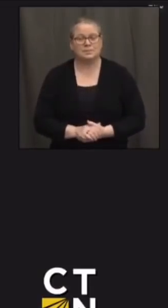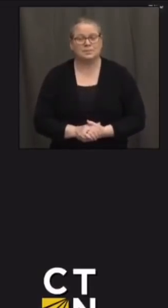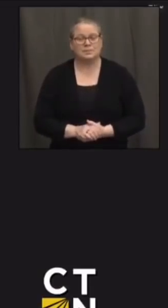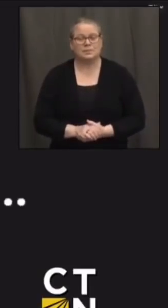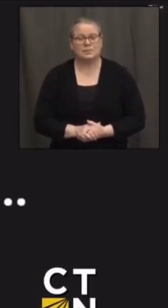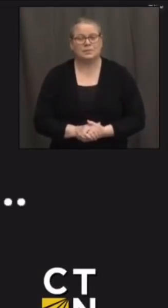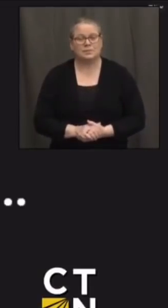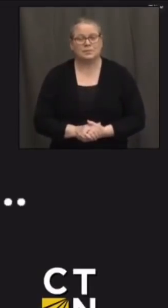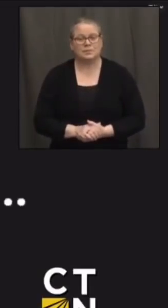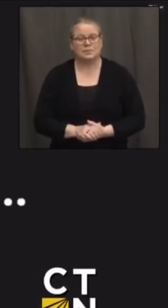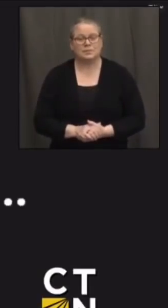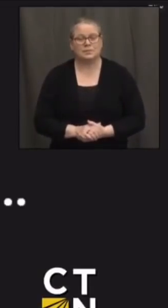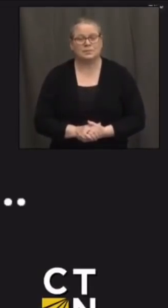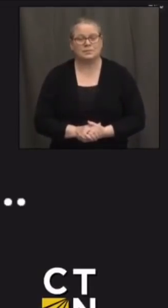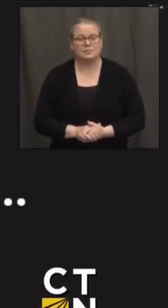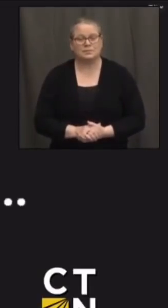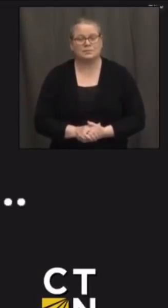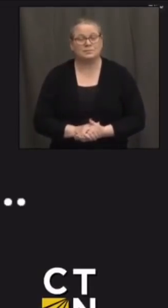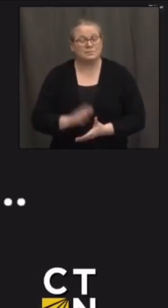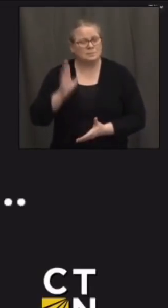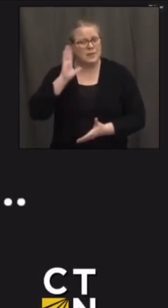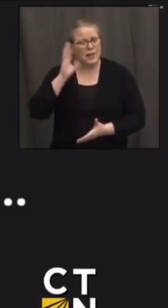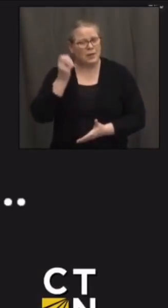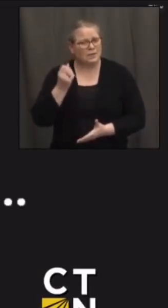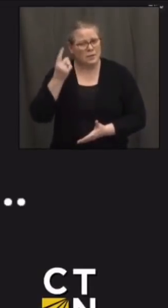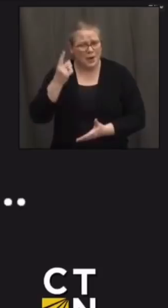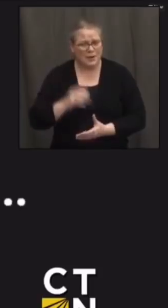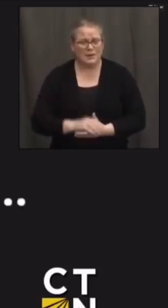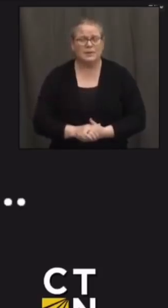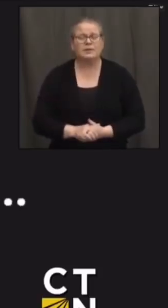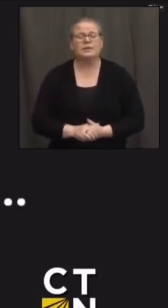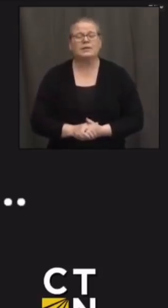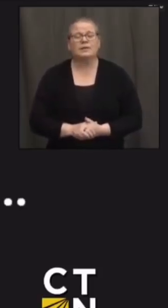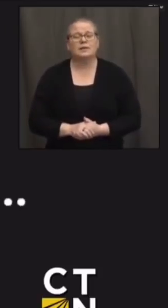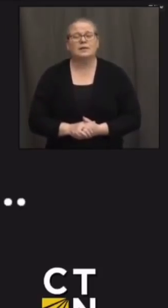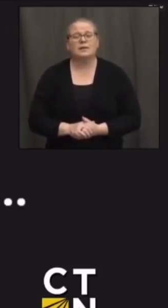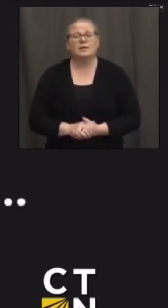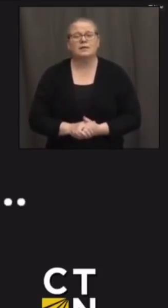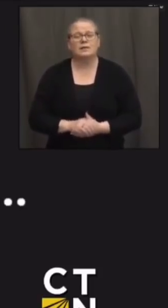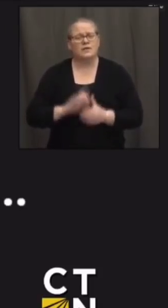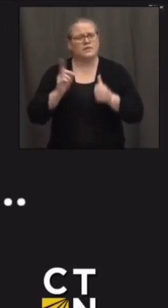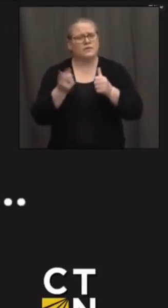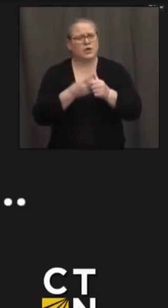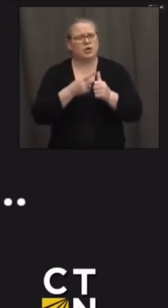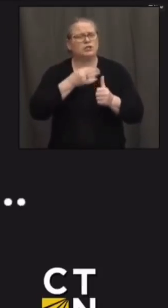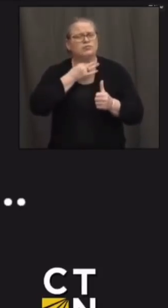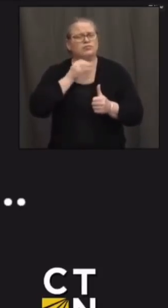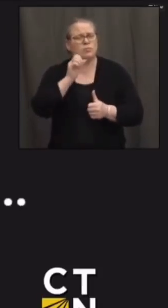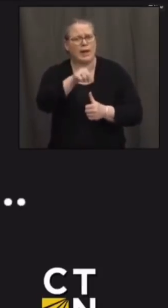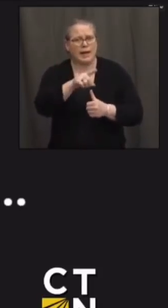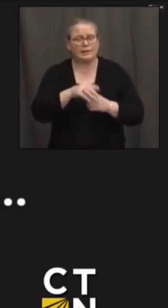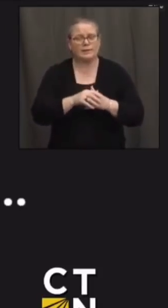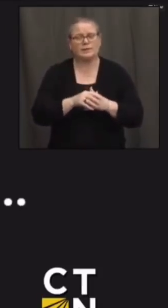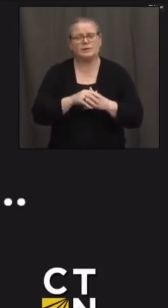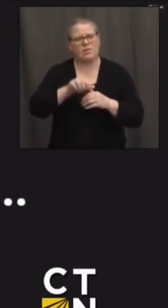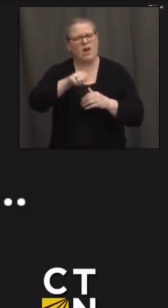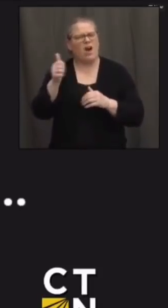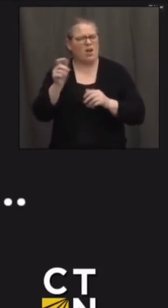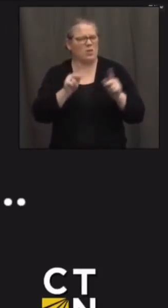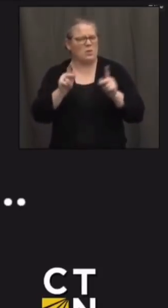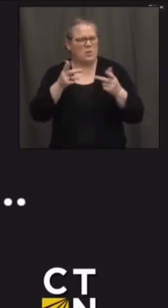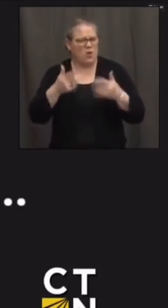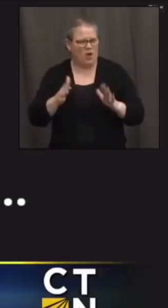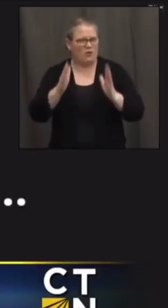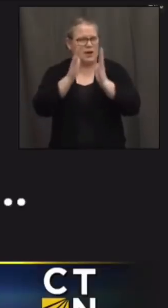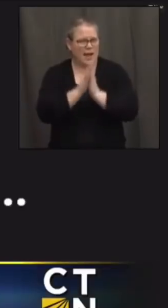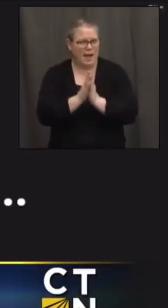hey everybody this is emily brindley from the current um the first thing that i wanted to ask about is you know as other reporters have mentioned and um as has